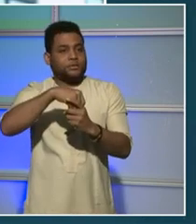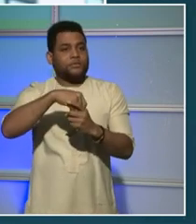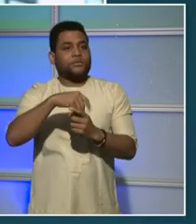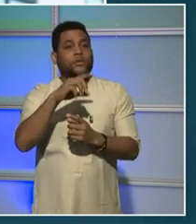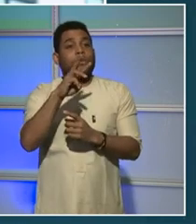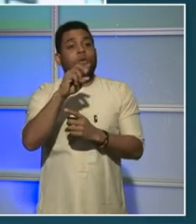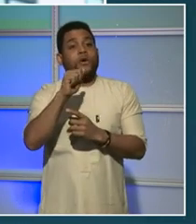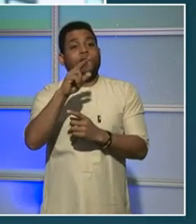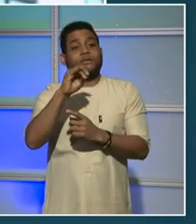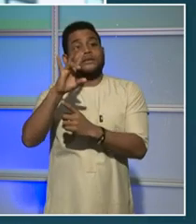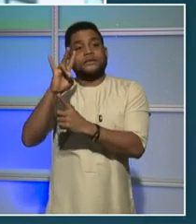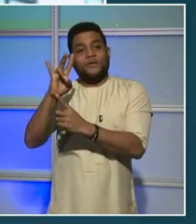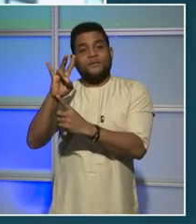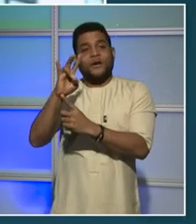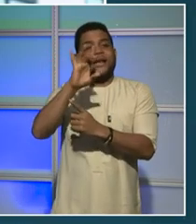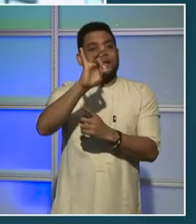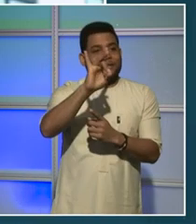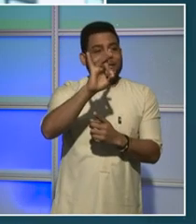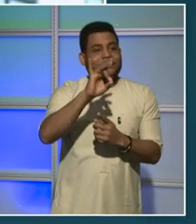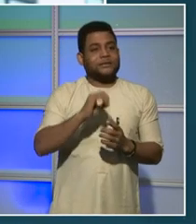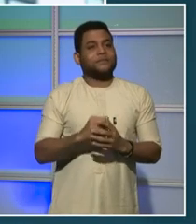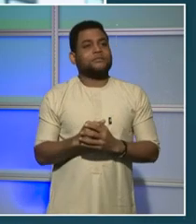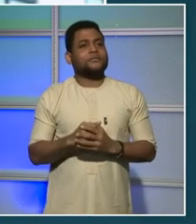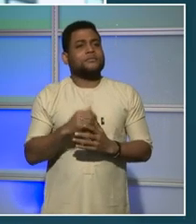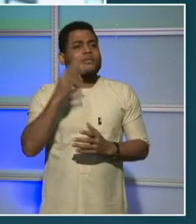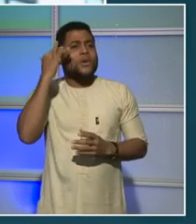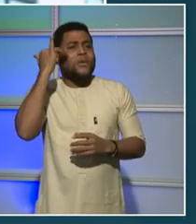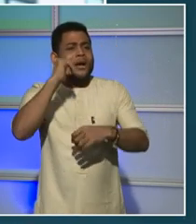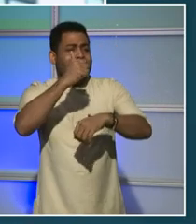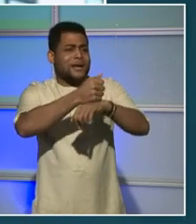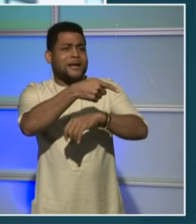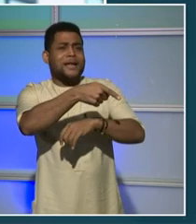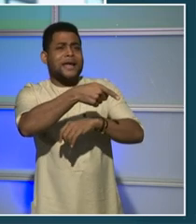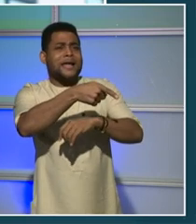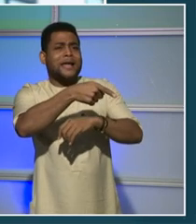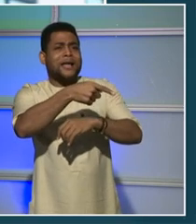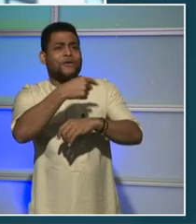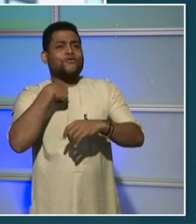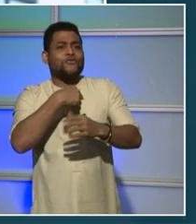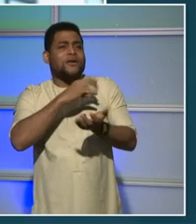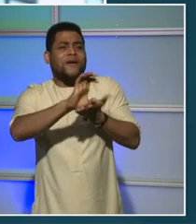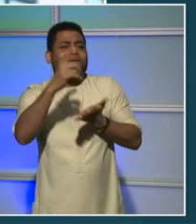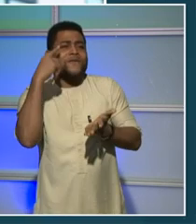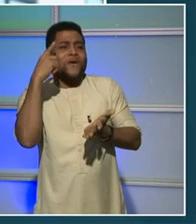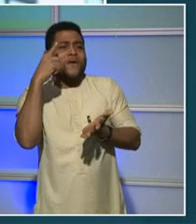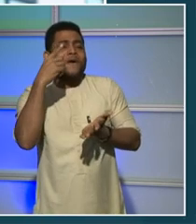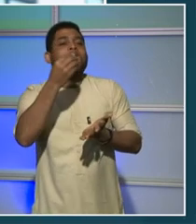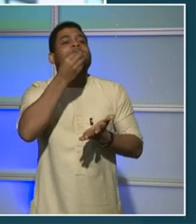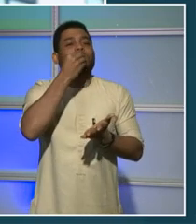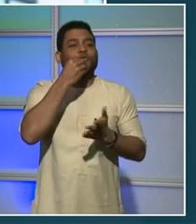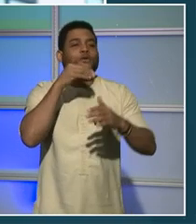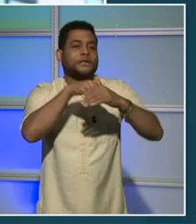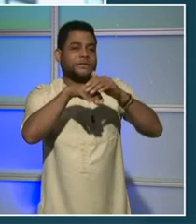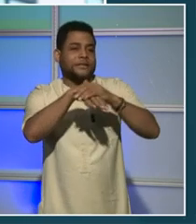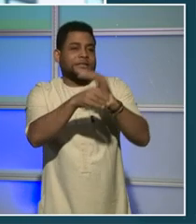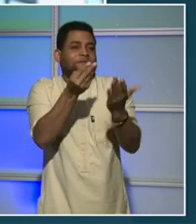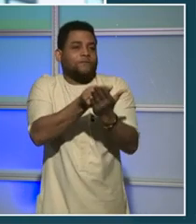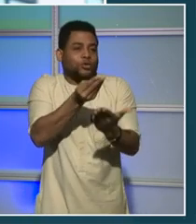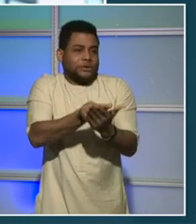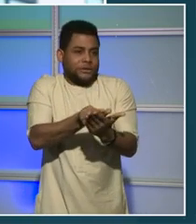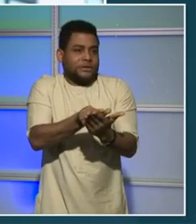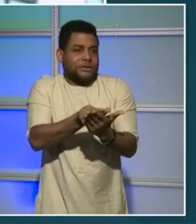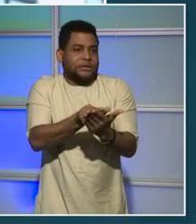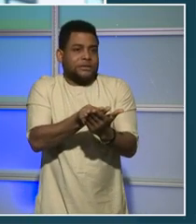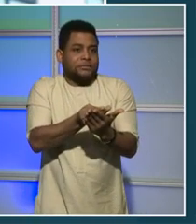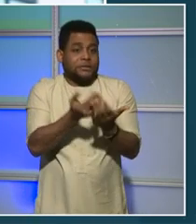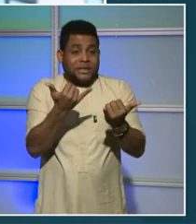tools that we've used for this purpose is the Food Access Fund, a grant program that helps us increase equitable access to fresh, healthy,